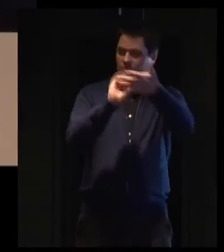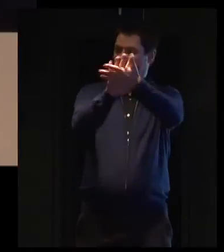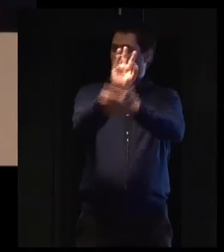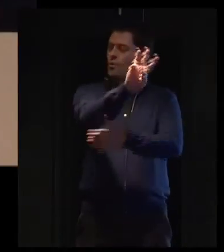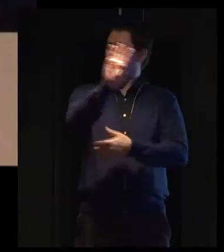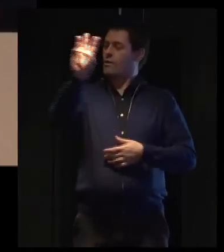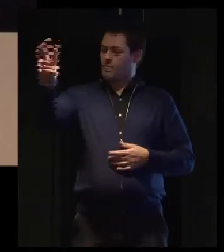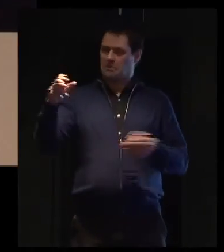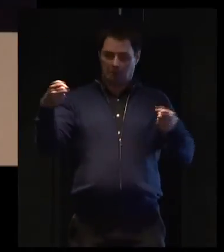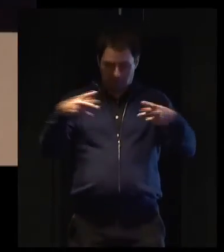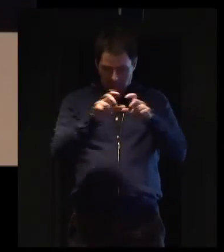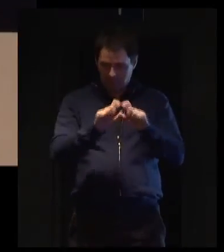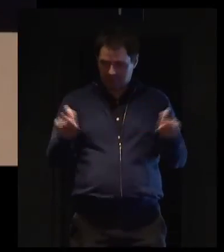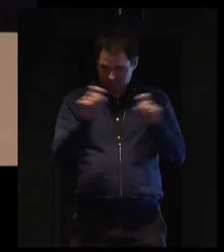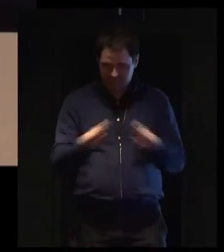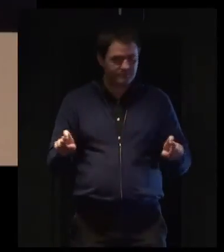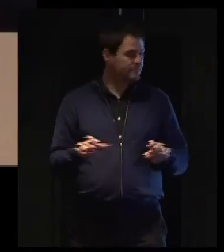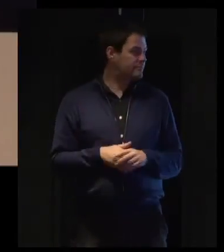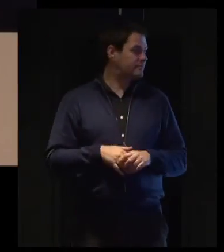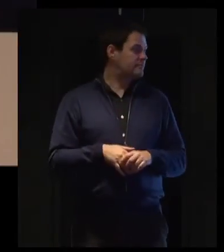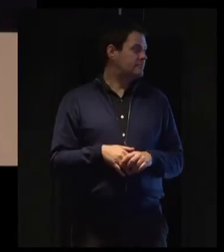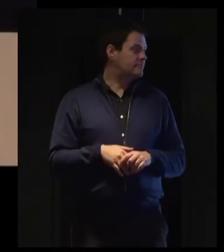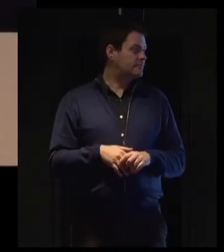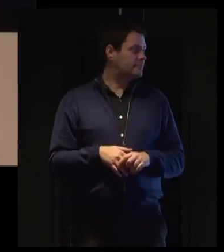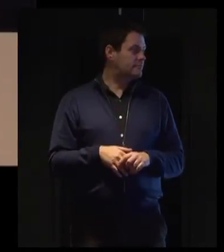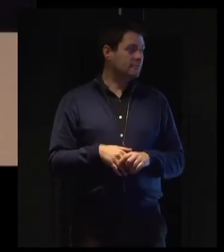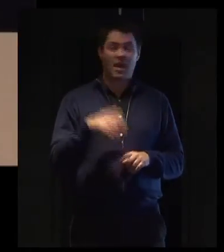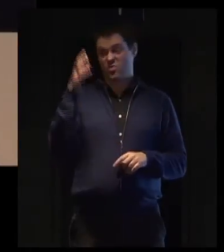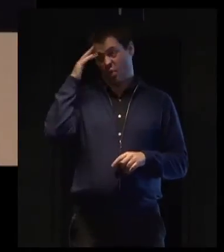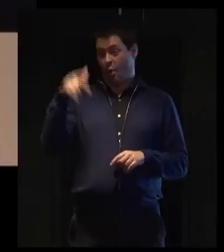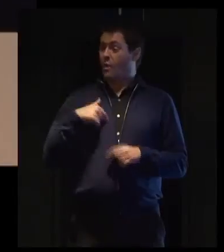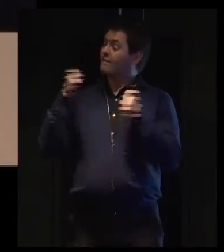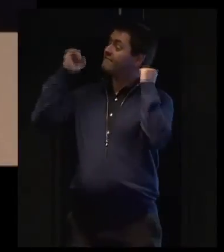Talking of websites, they're often the very first point of contact with your supporter group.